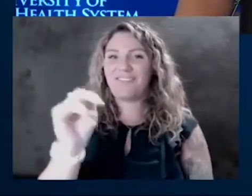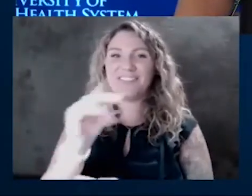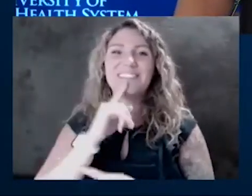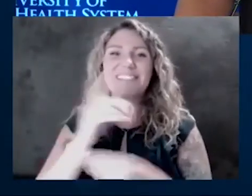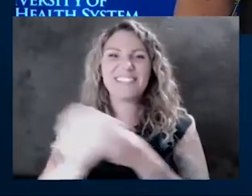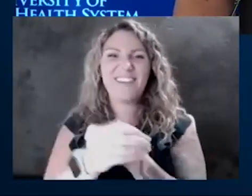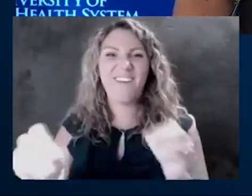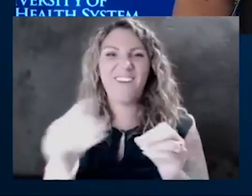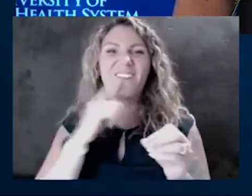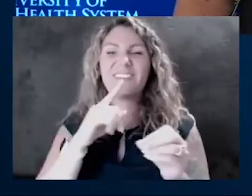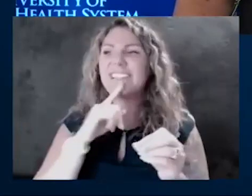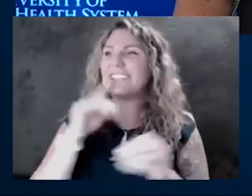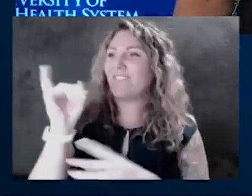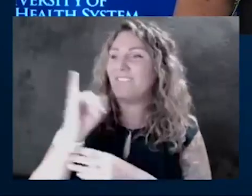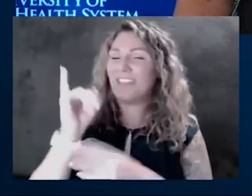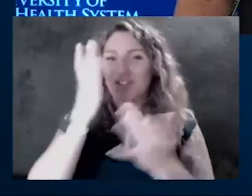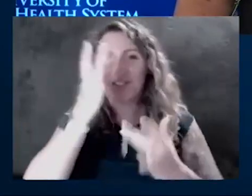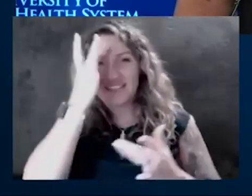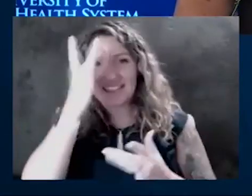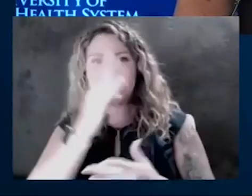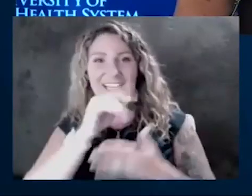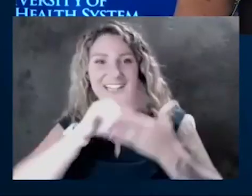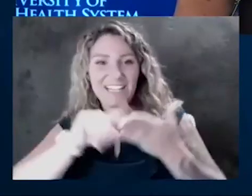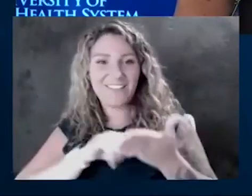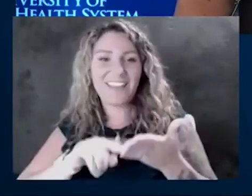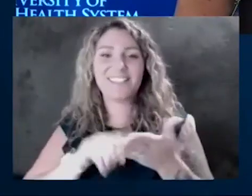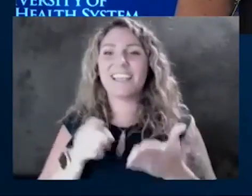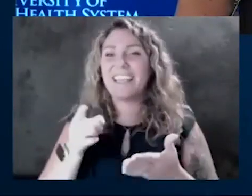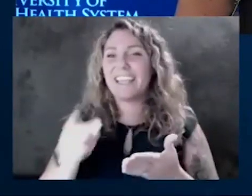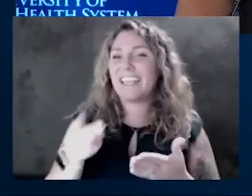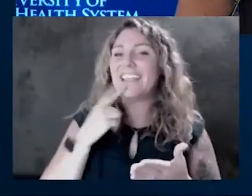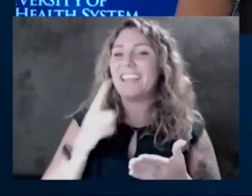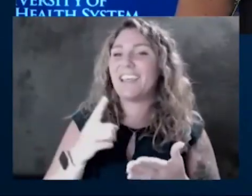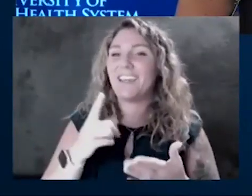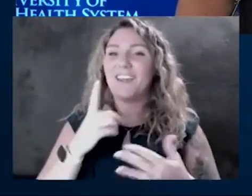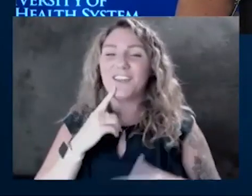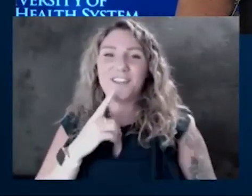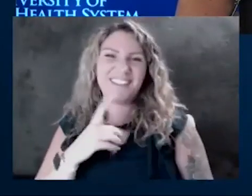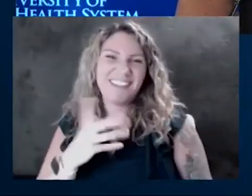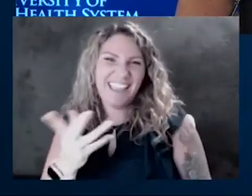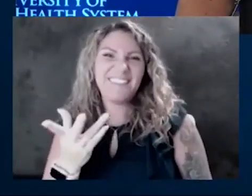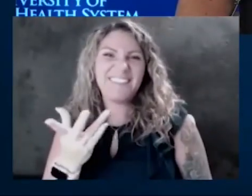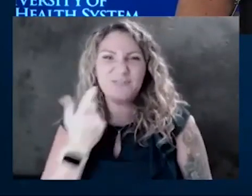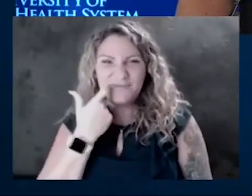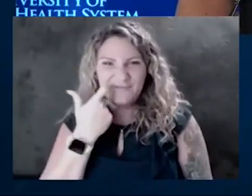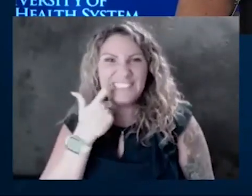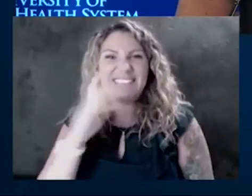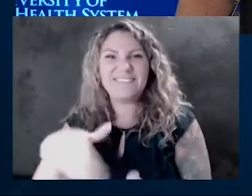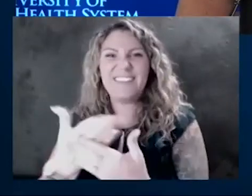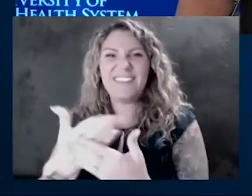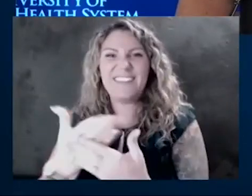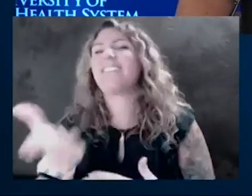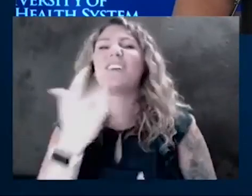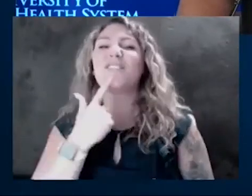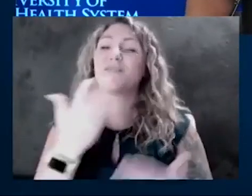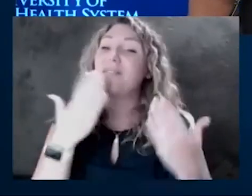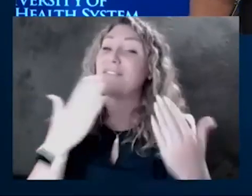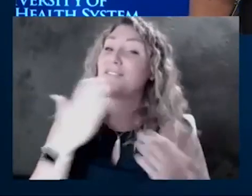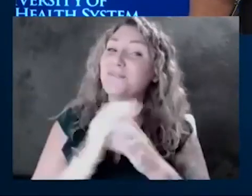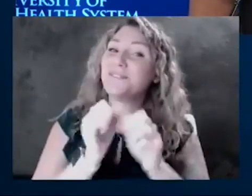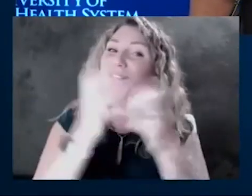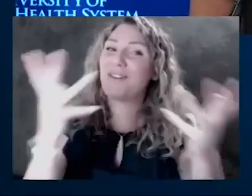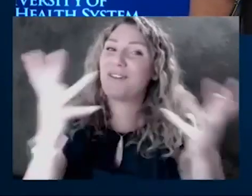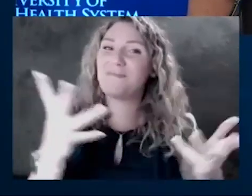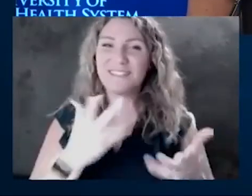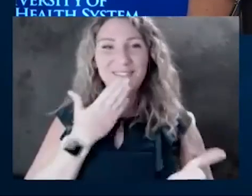infectious disease investigation. I think he had just kind of come to the post as well. So thank you very much. Fantastic. That's a good little nugget of